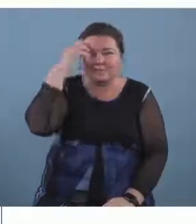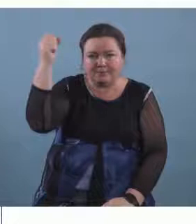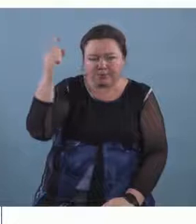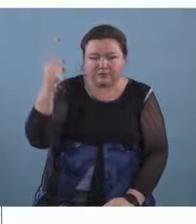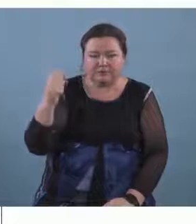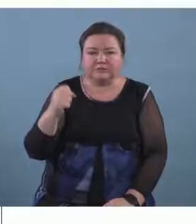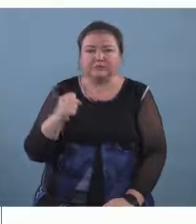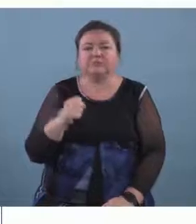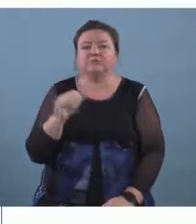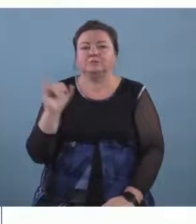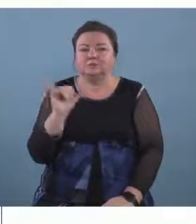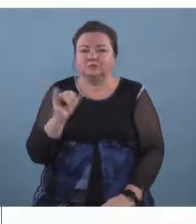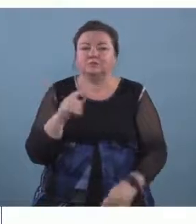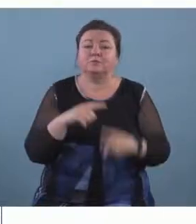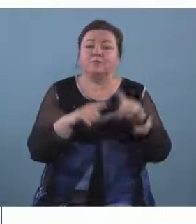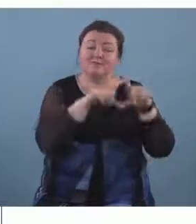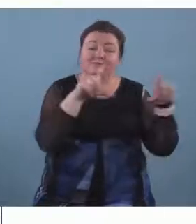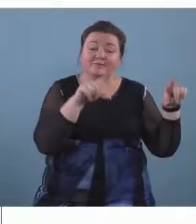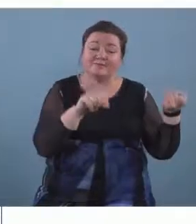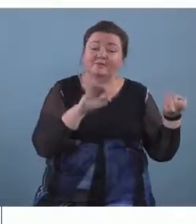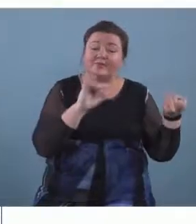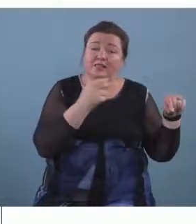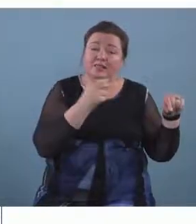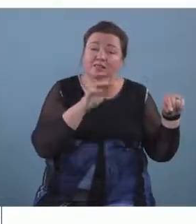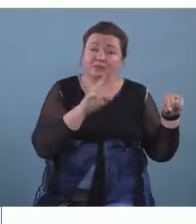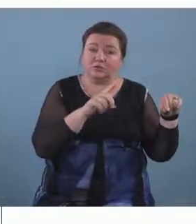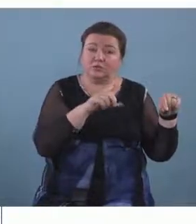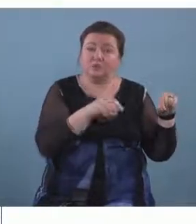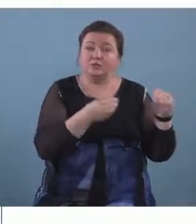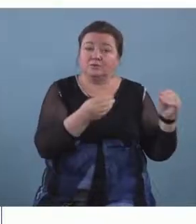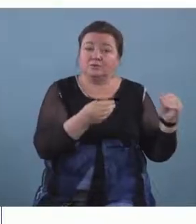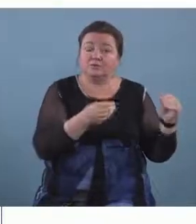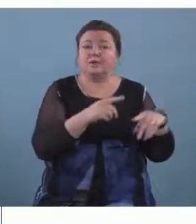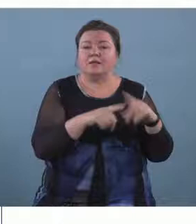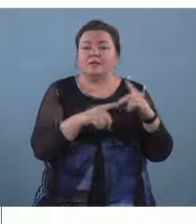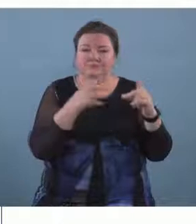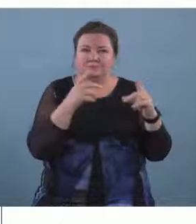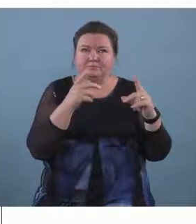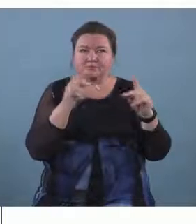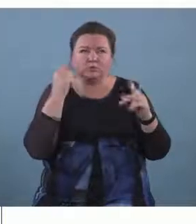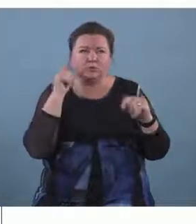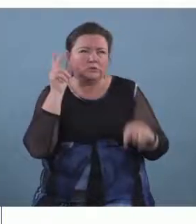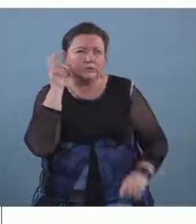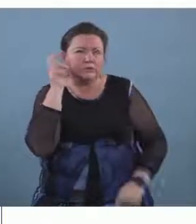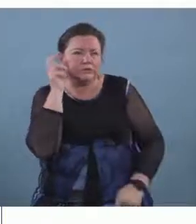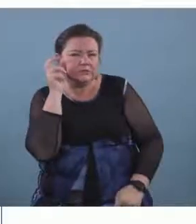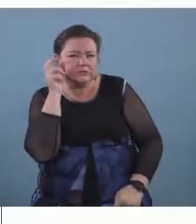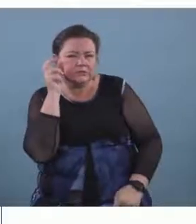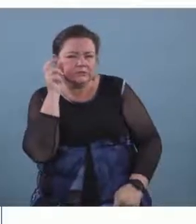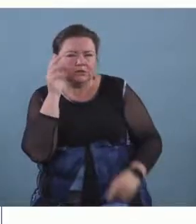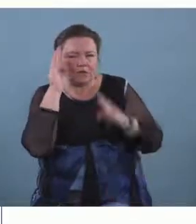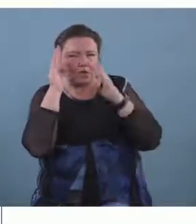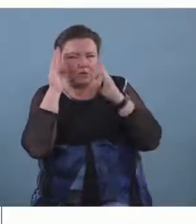three uh fast cards um and the the pupils were trying to hear and concentrate